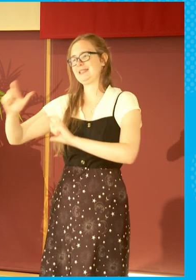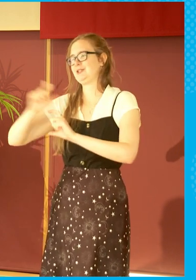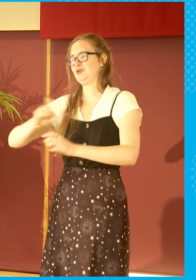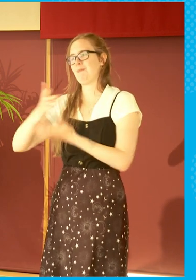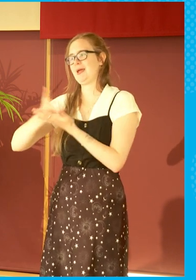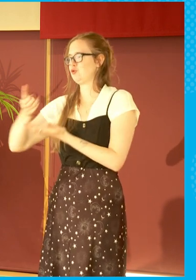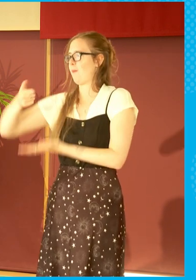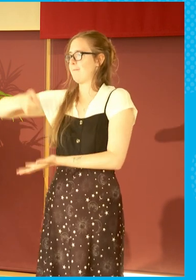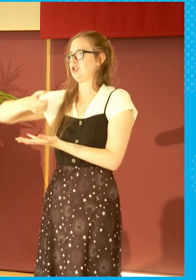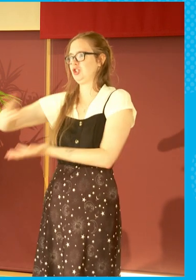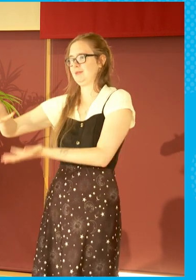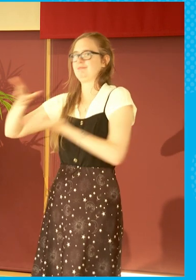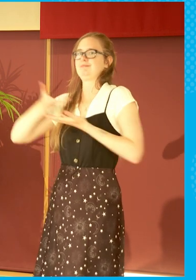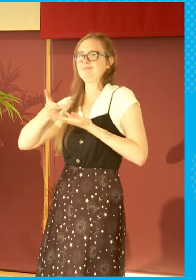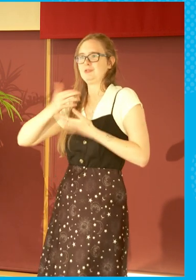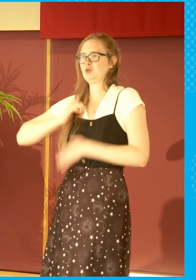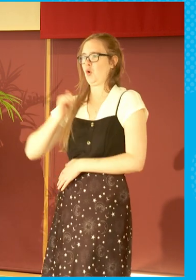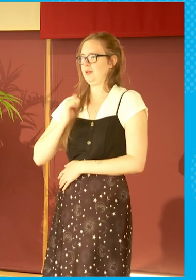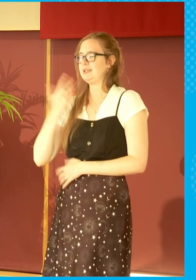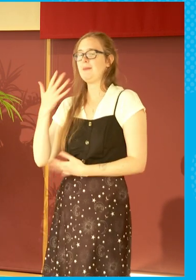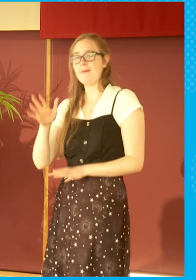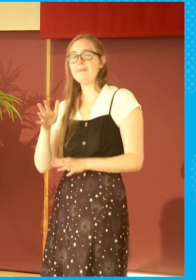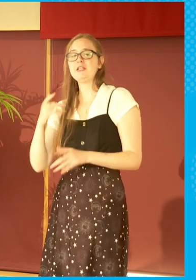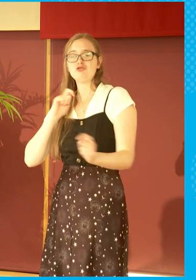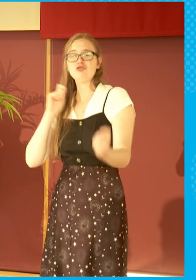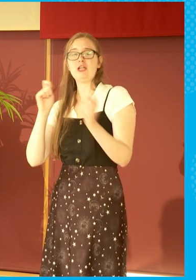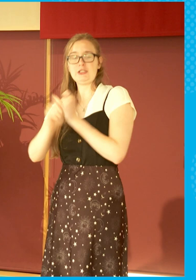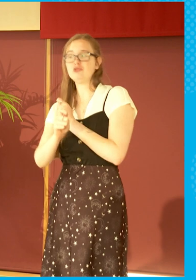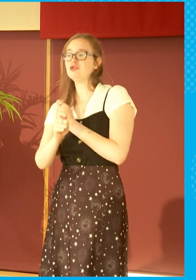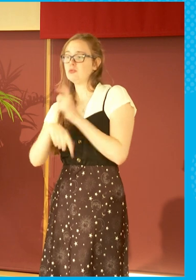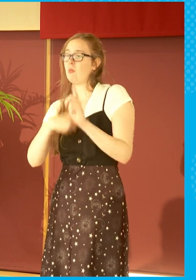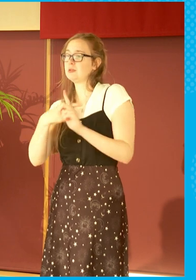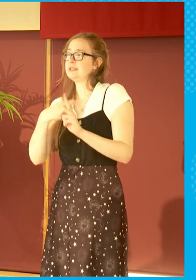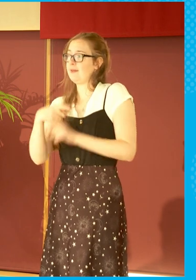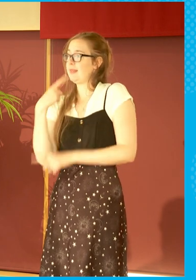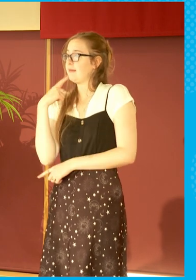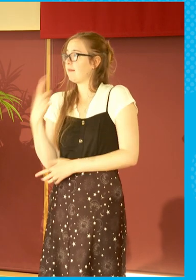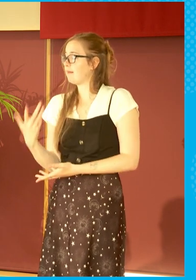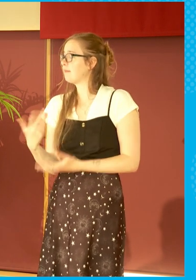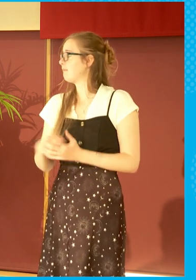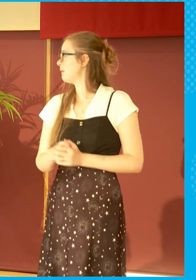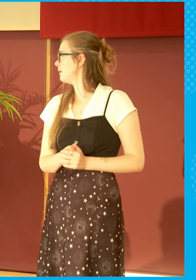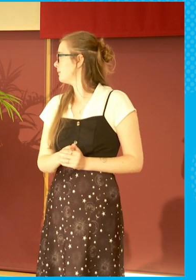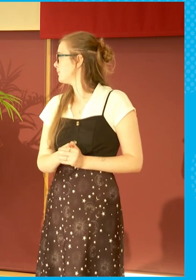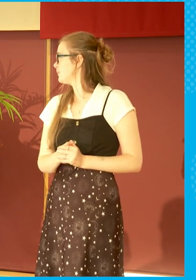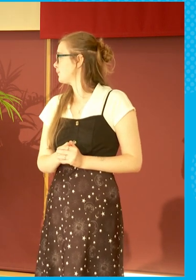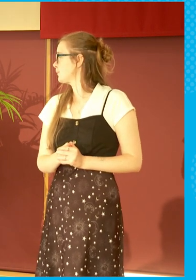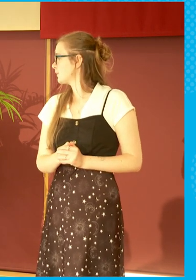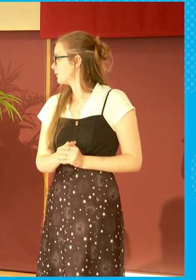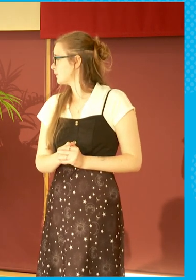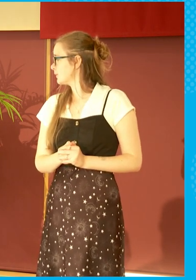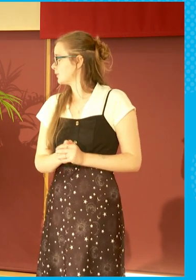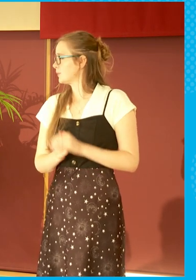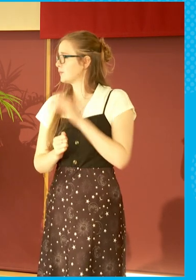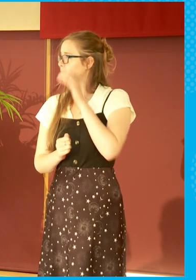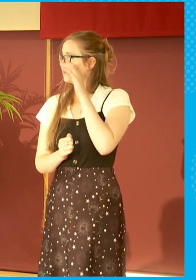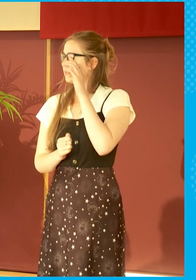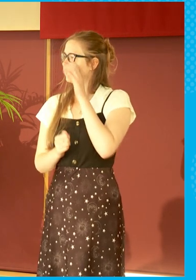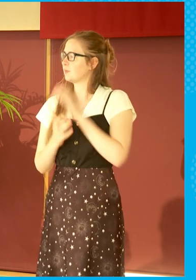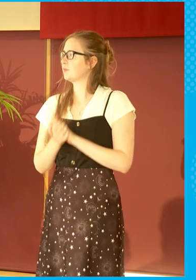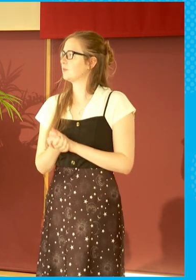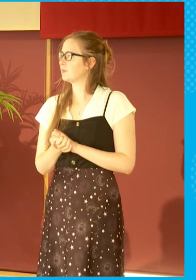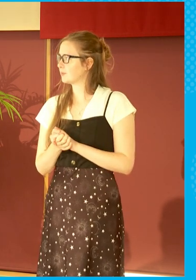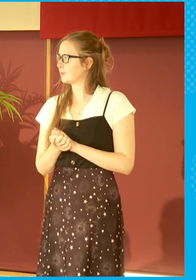have been big changes. And I would say that if you look at the way in which